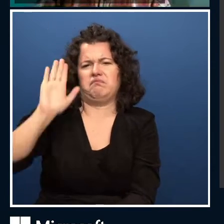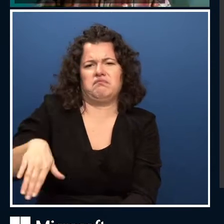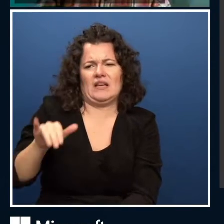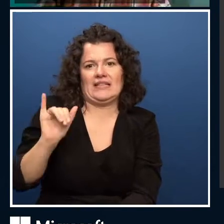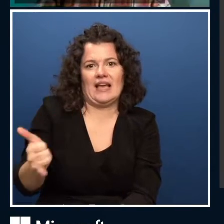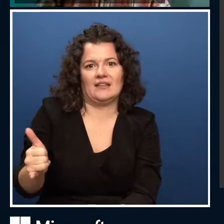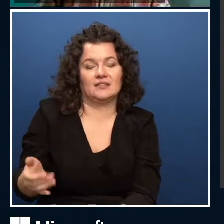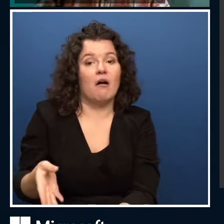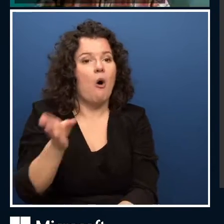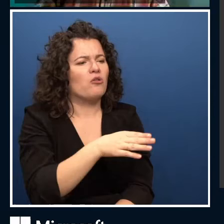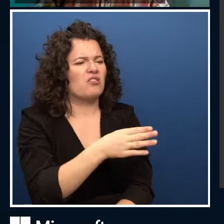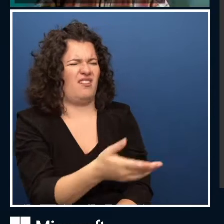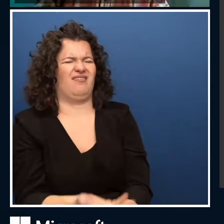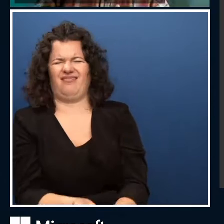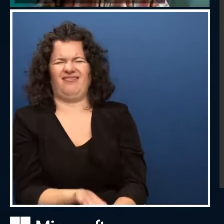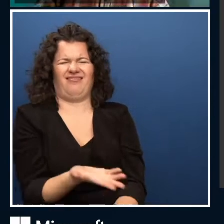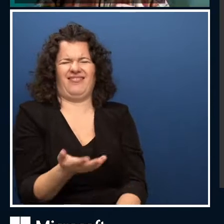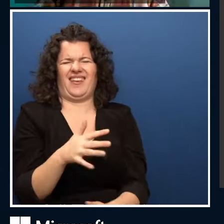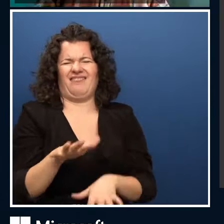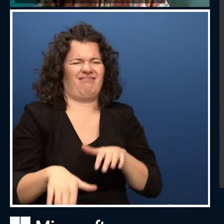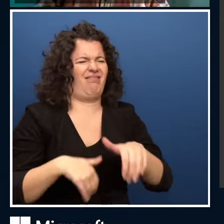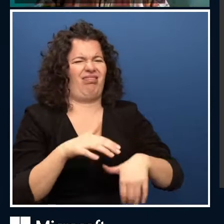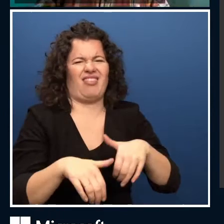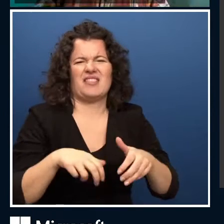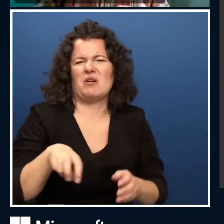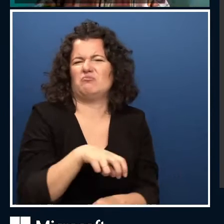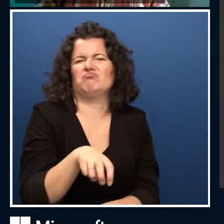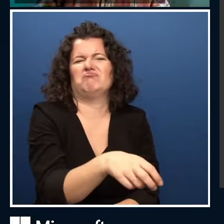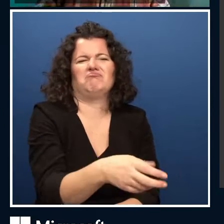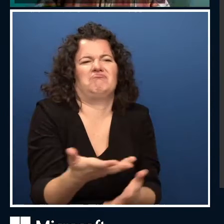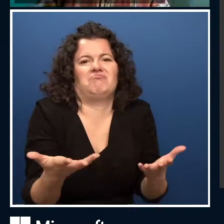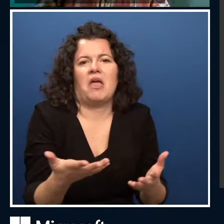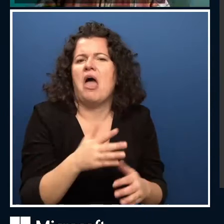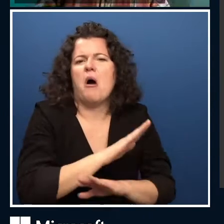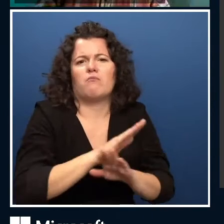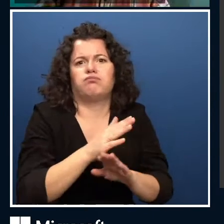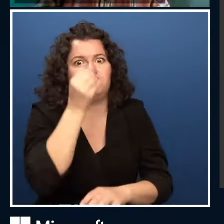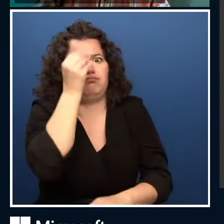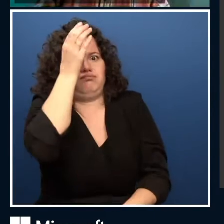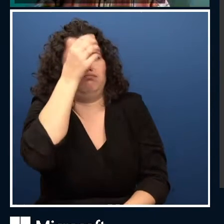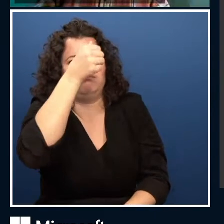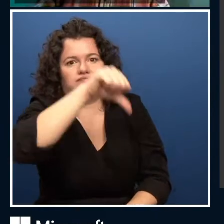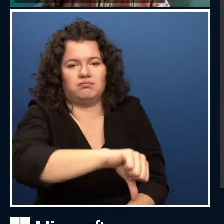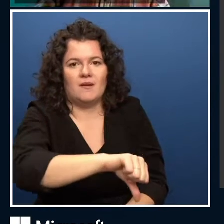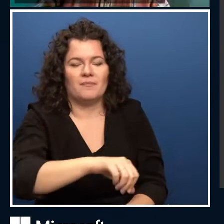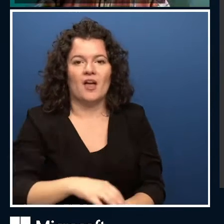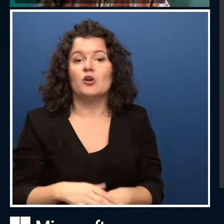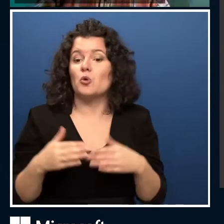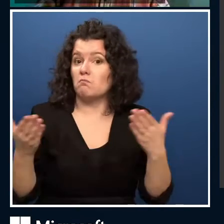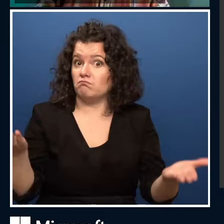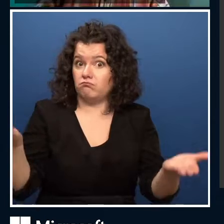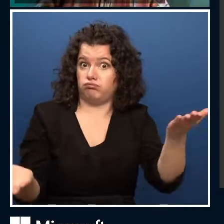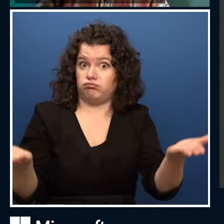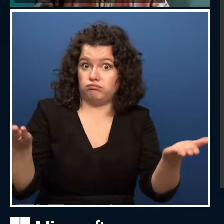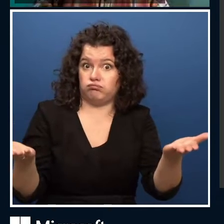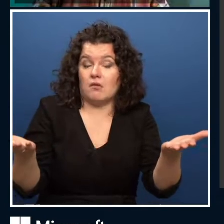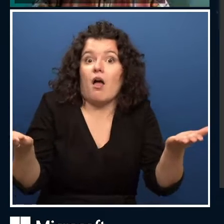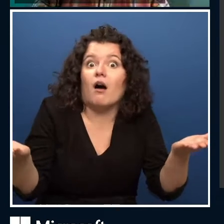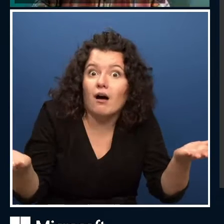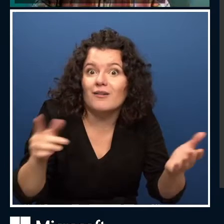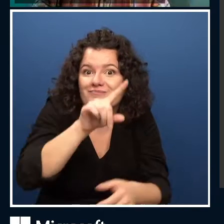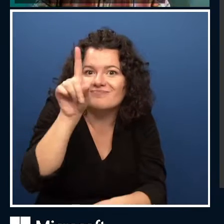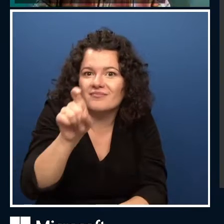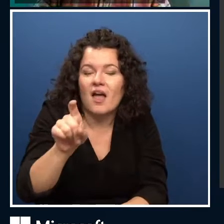The same thing is with computers. How do we know that we created an intelligent computer? Well, with computer, we can at least try to talk.